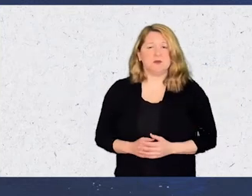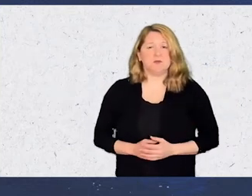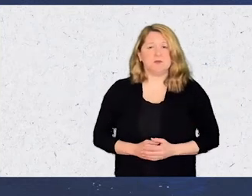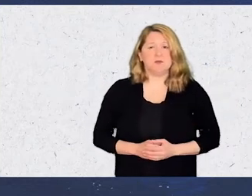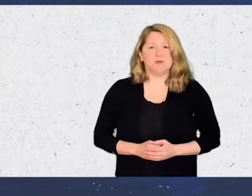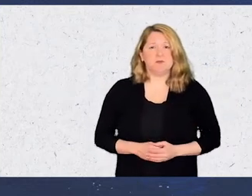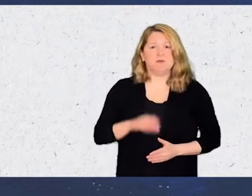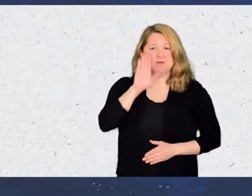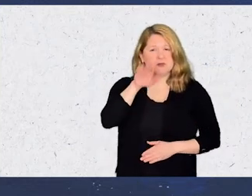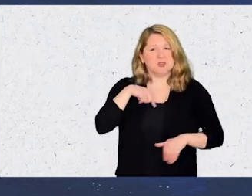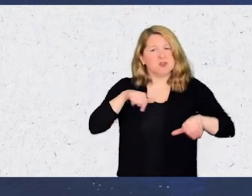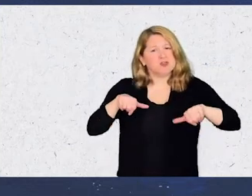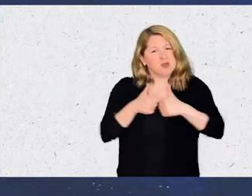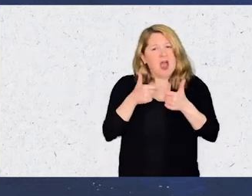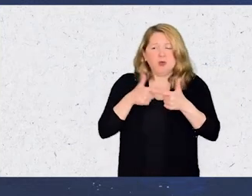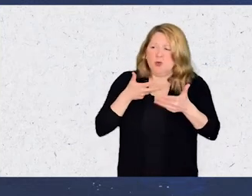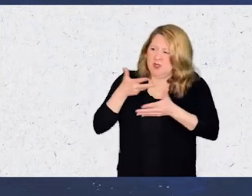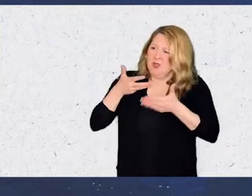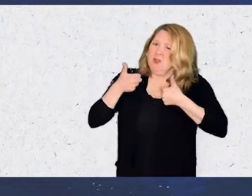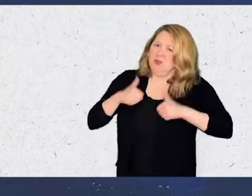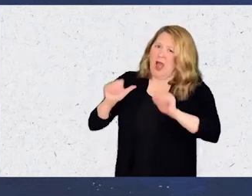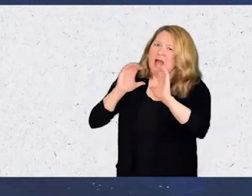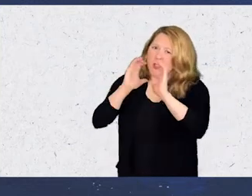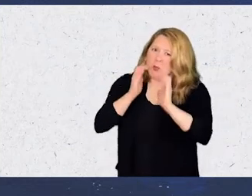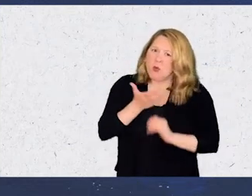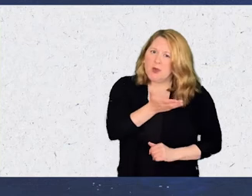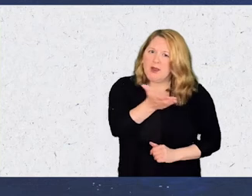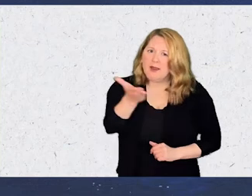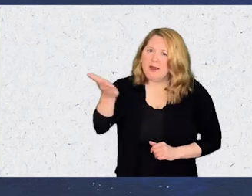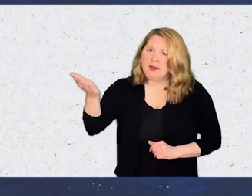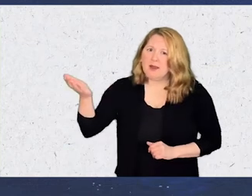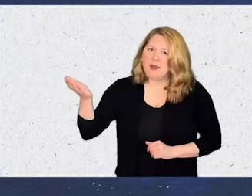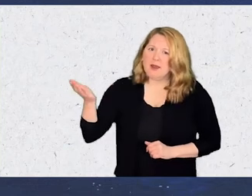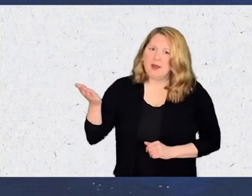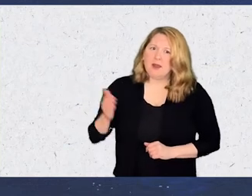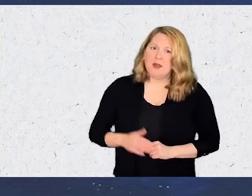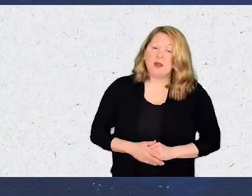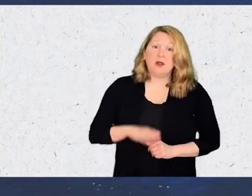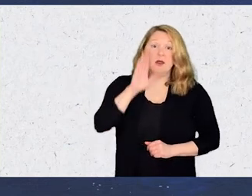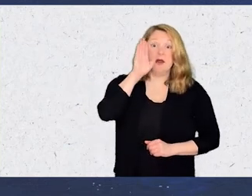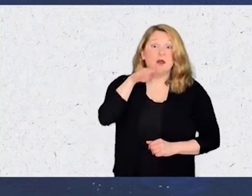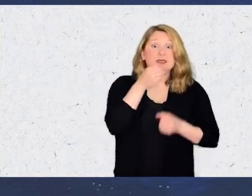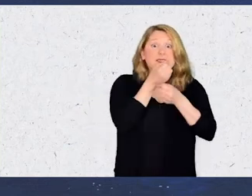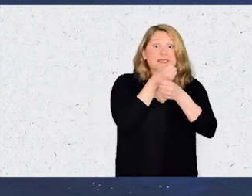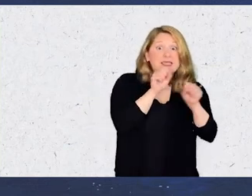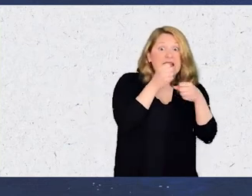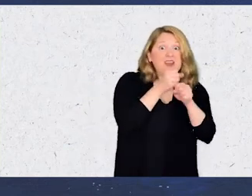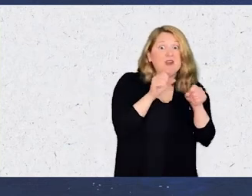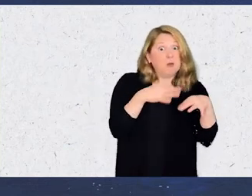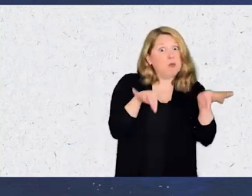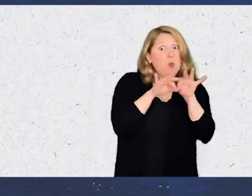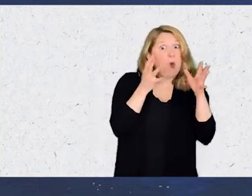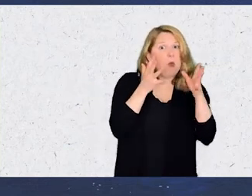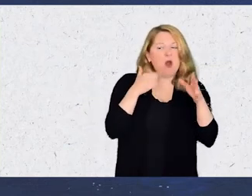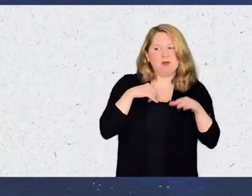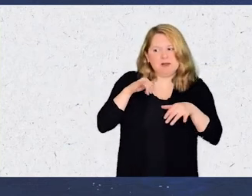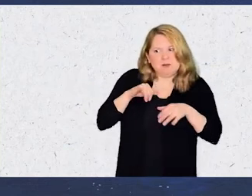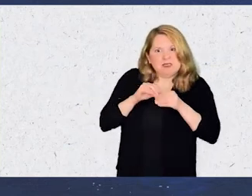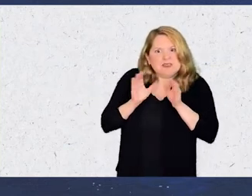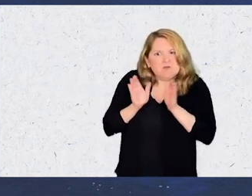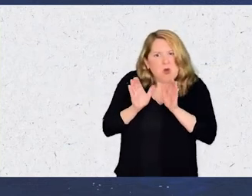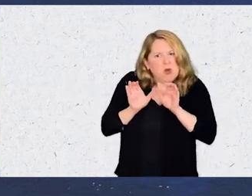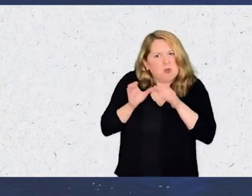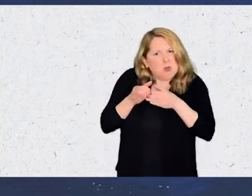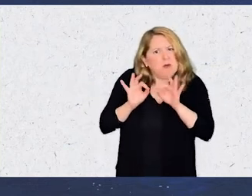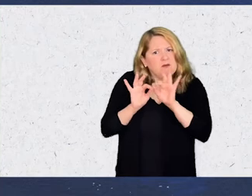I'm challenged to try to communicate beyond the safety of the